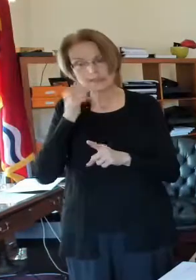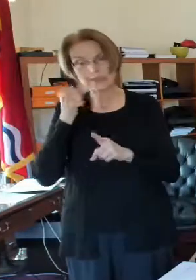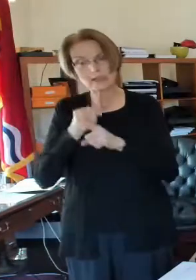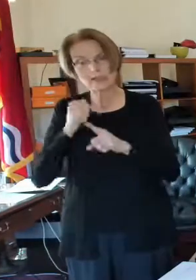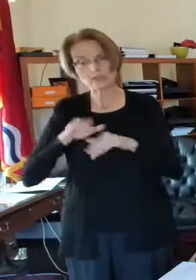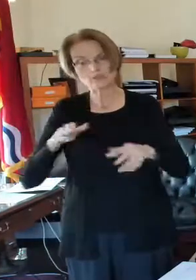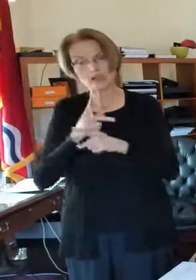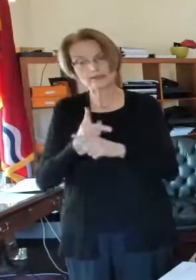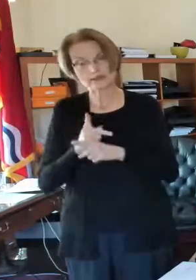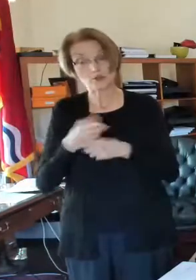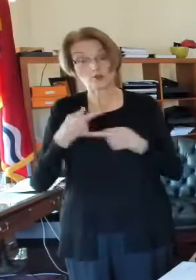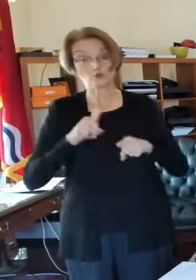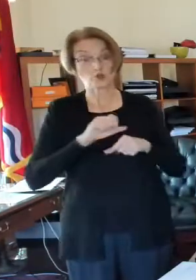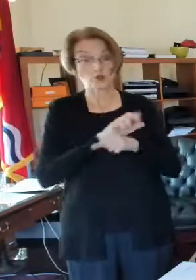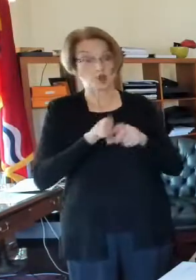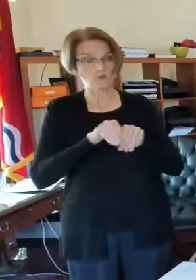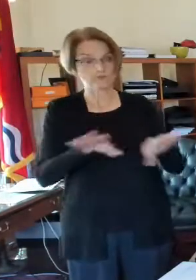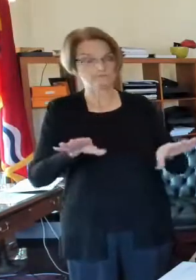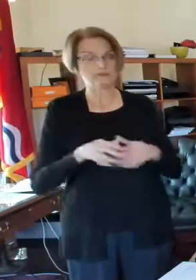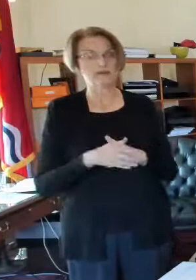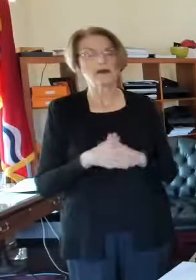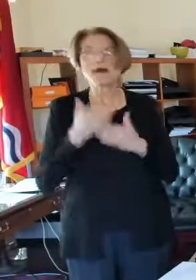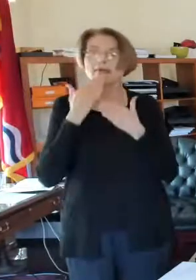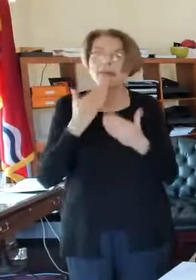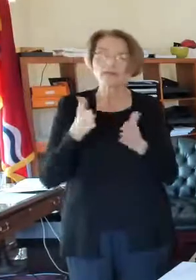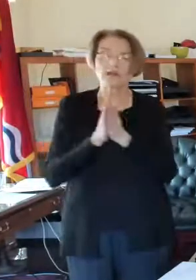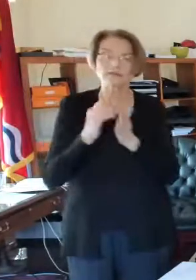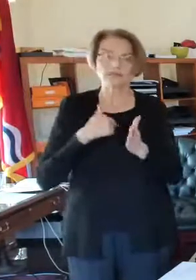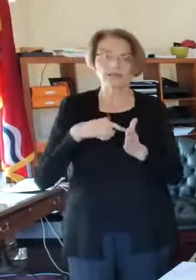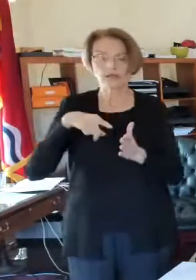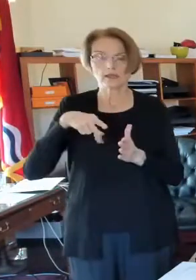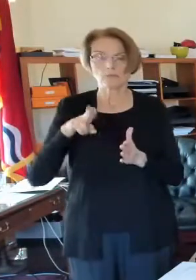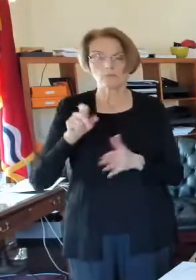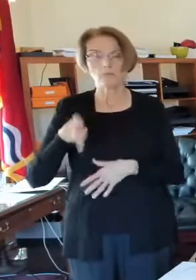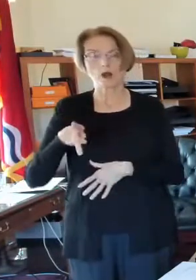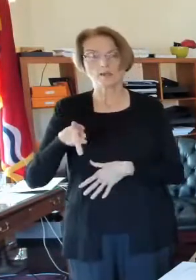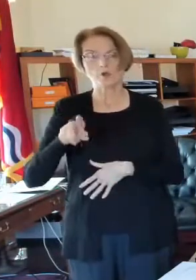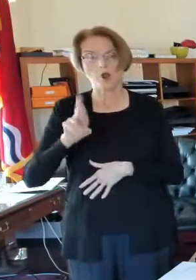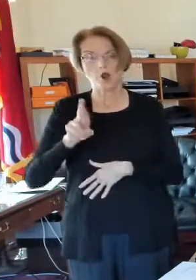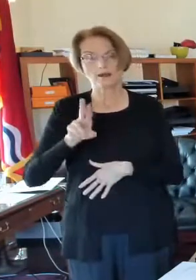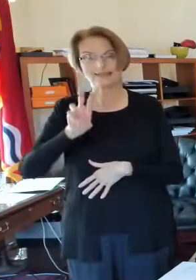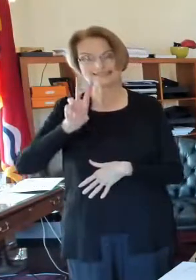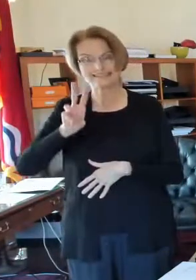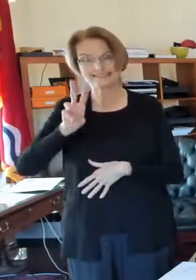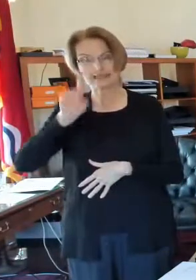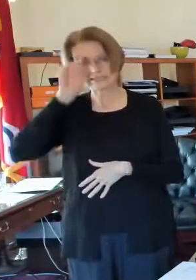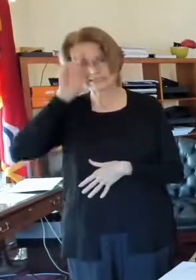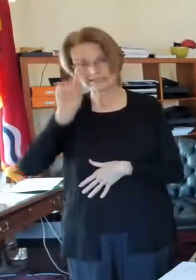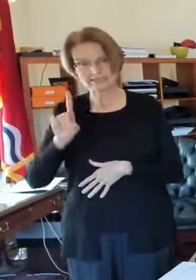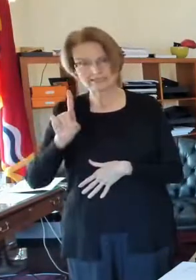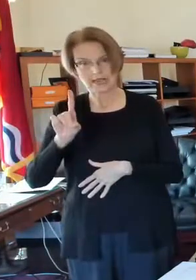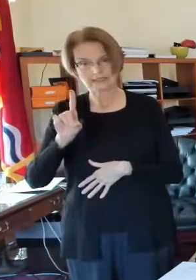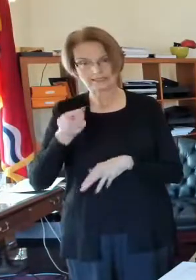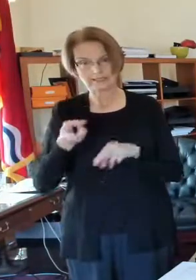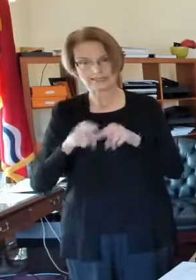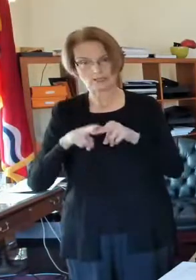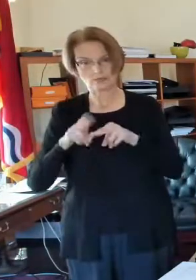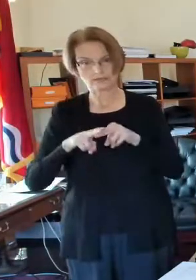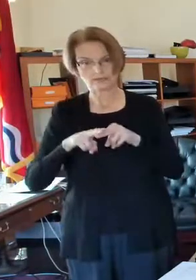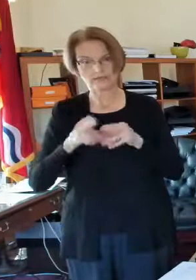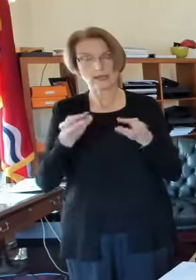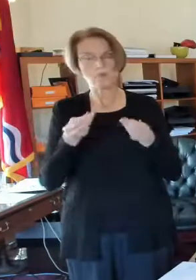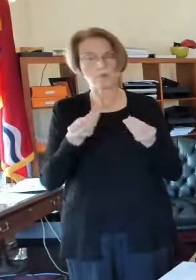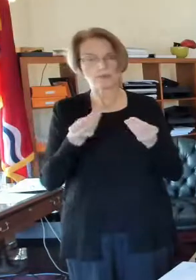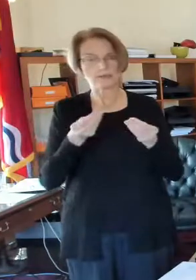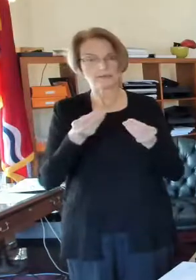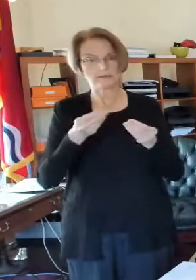COVID-19. Yeah, thanks for bringing that up. Prop R is a six cent, six cent increase in your property